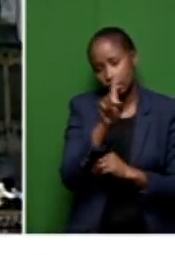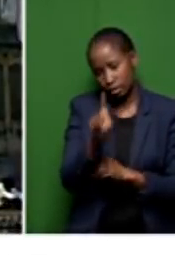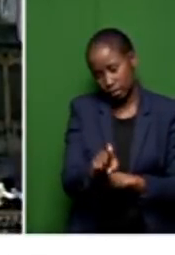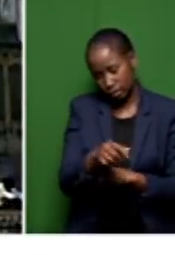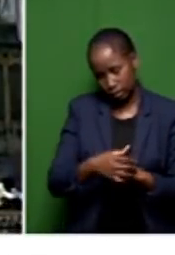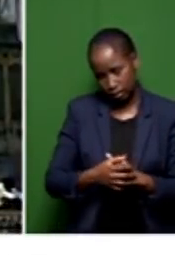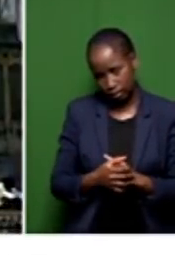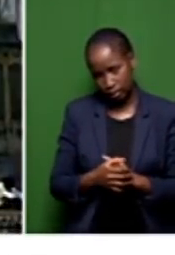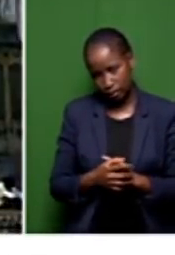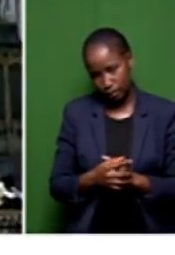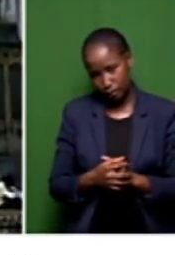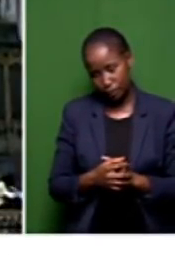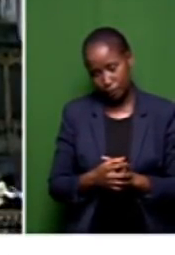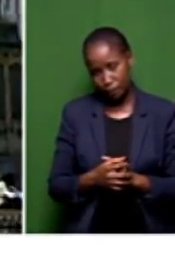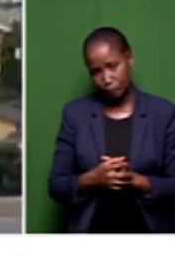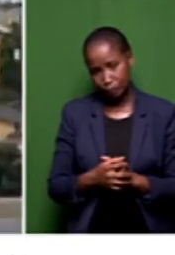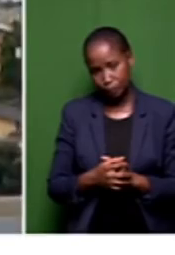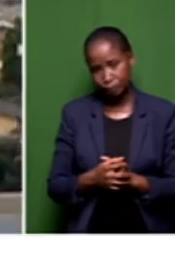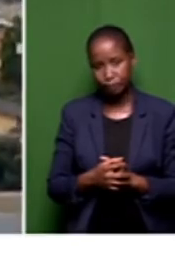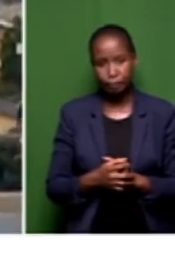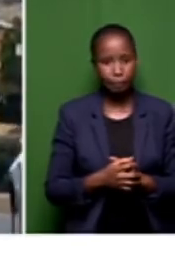in for? Now,